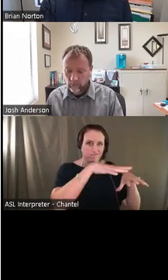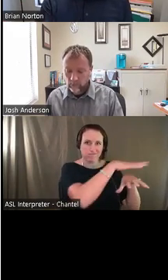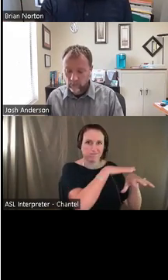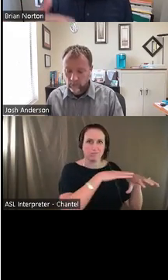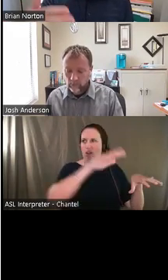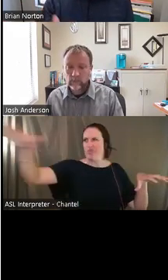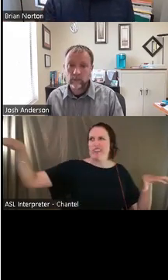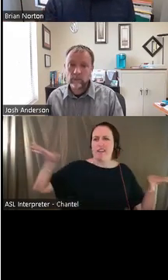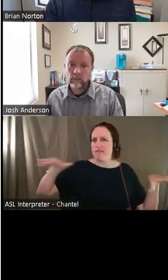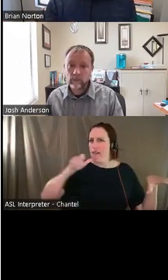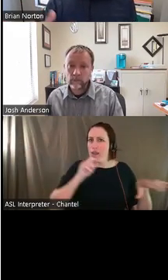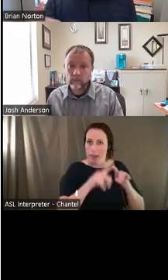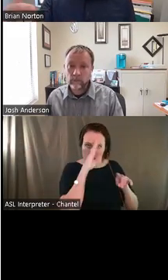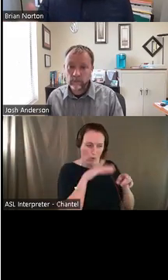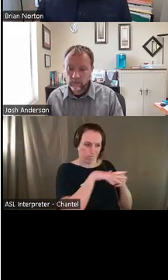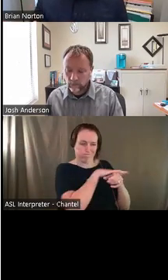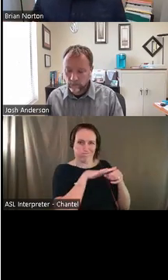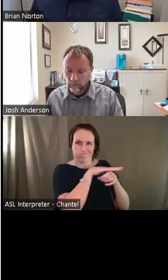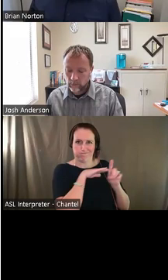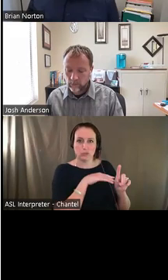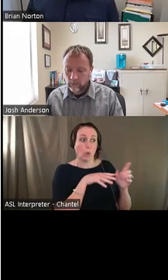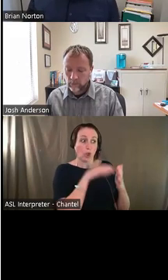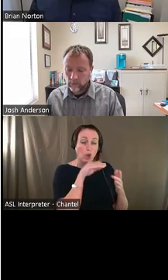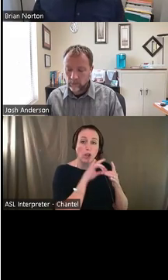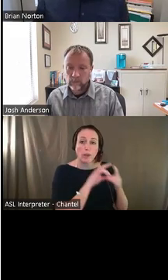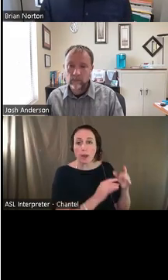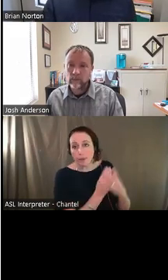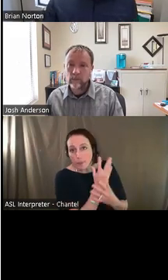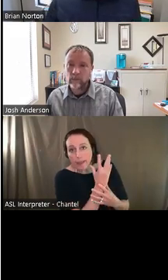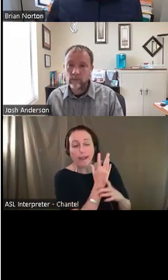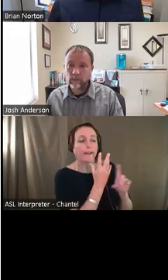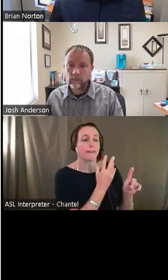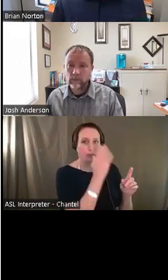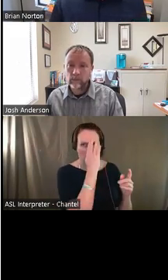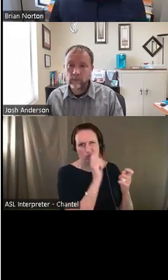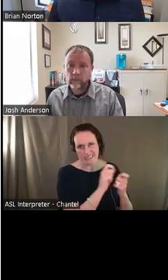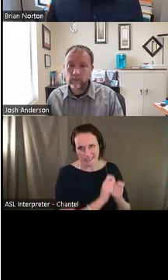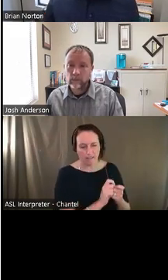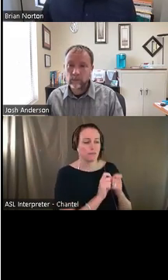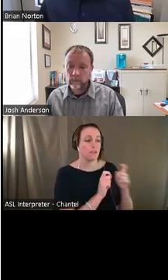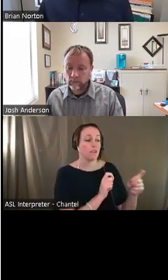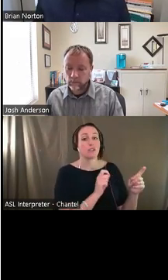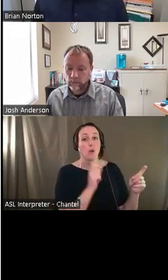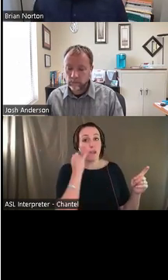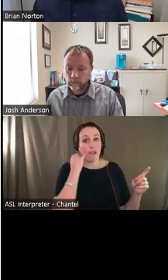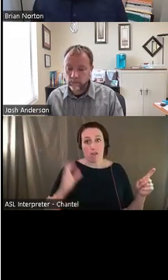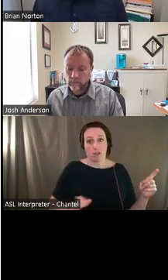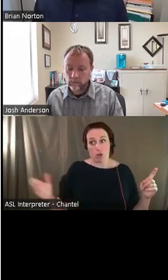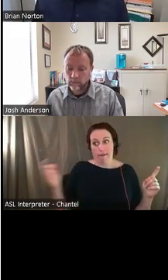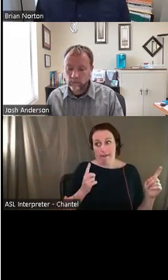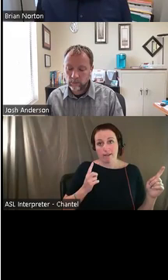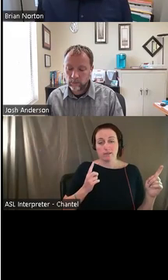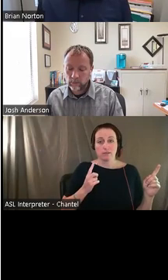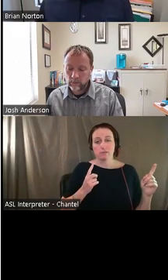understand those. They can learn all those things about each particular type of plant, um, and therefore have the information already pretty well